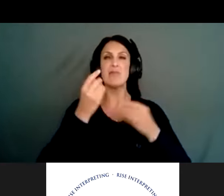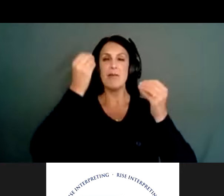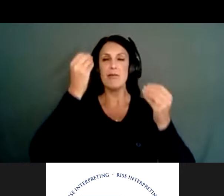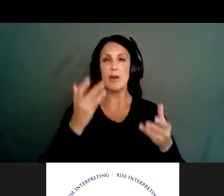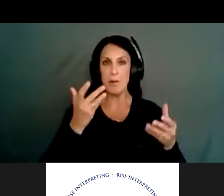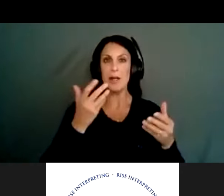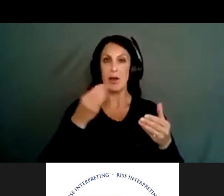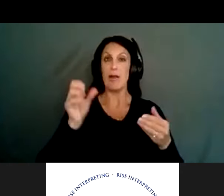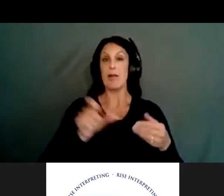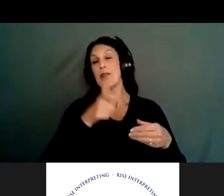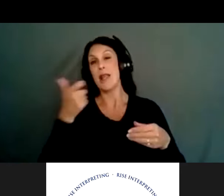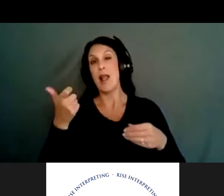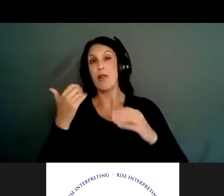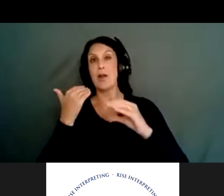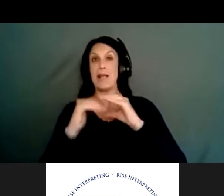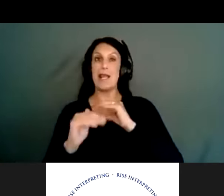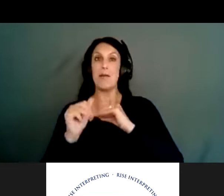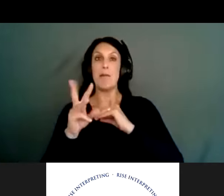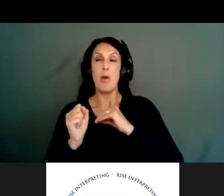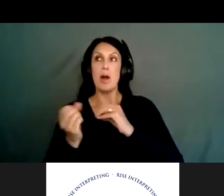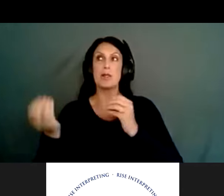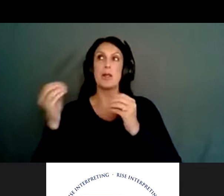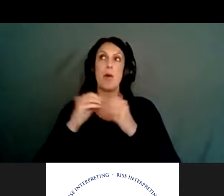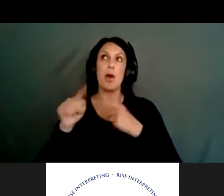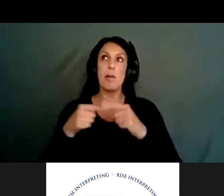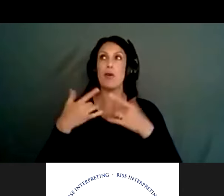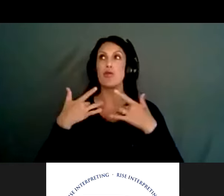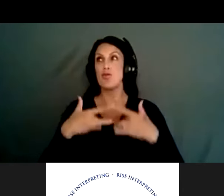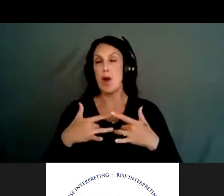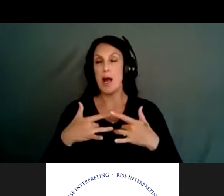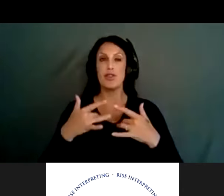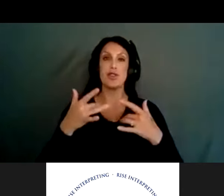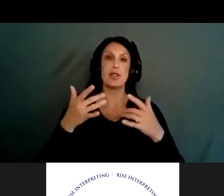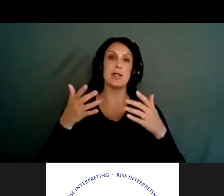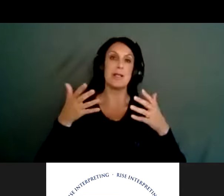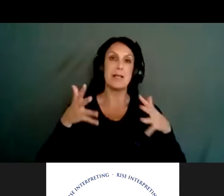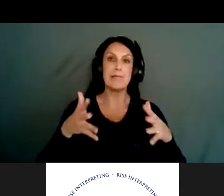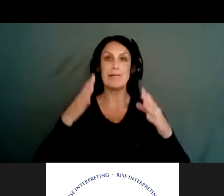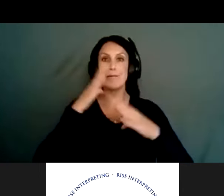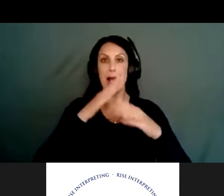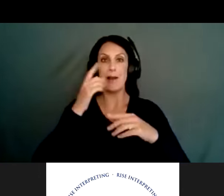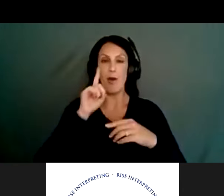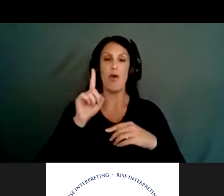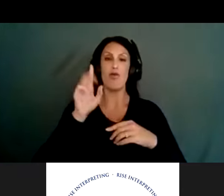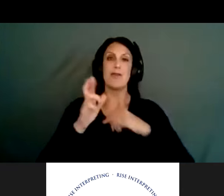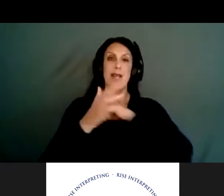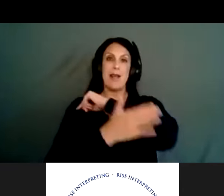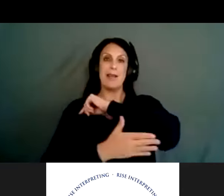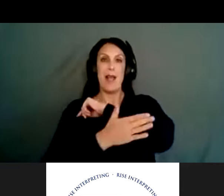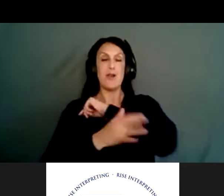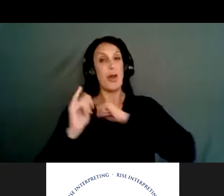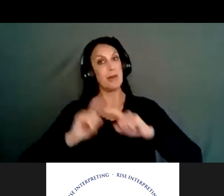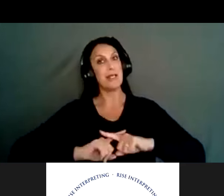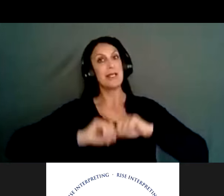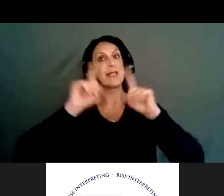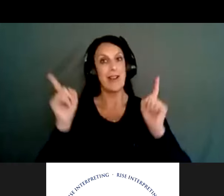larger email was around, um, anxiety and depression for all the youth in Riverside County. So yeah, that was a different request